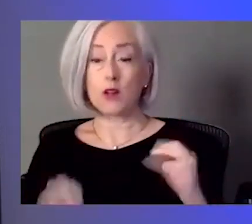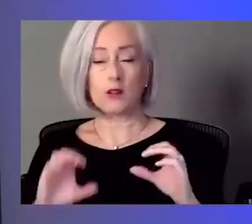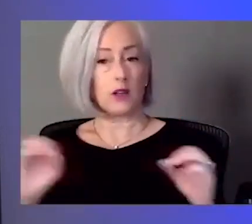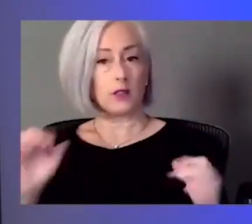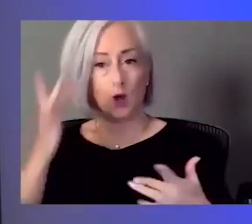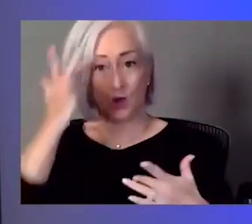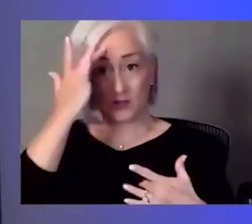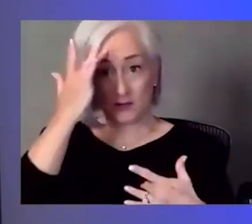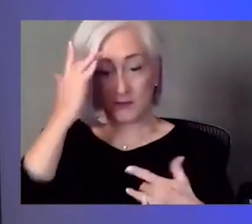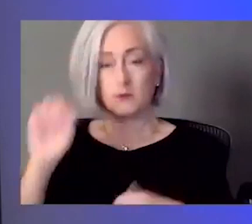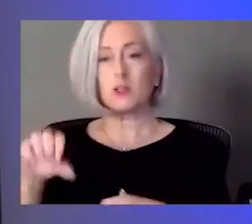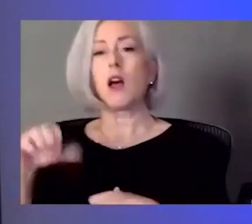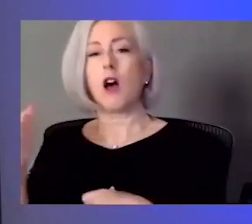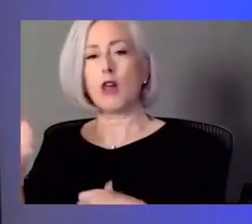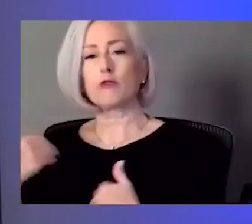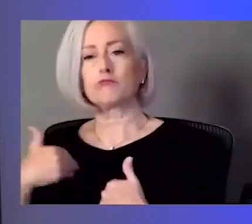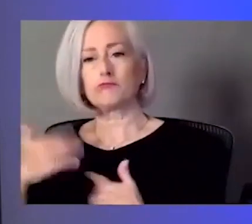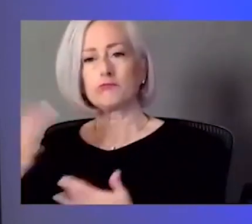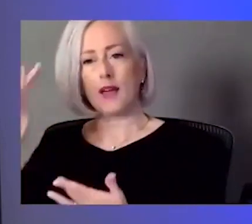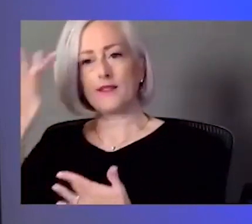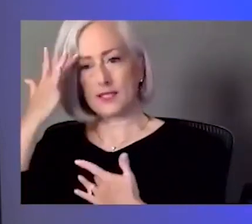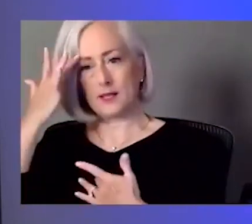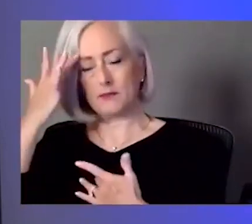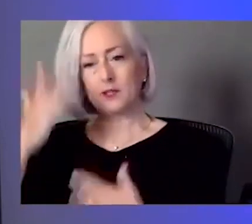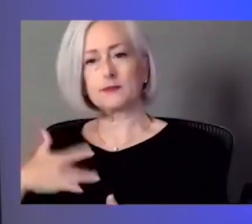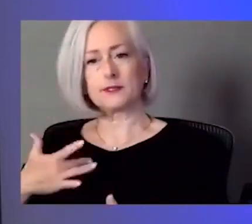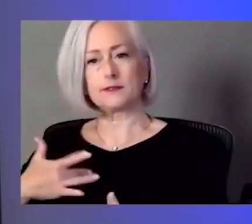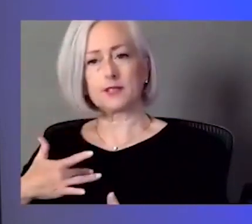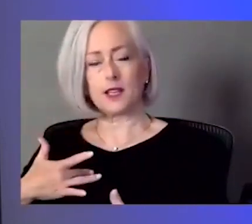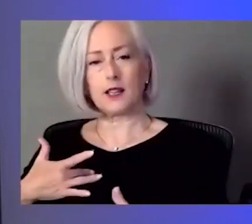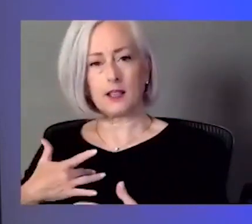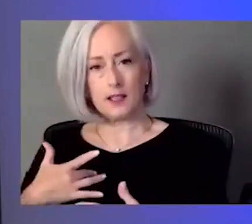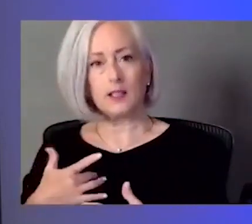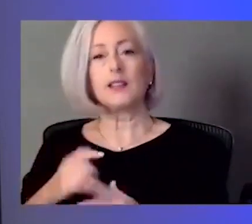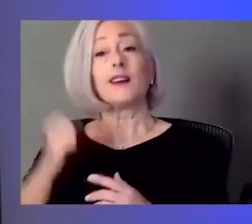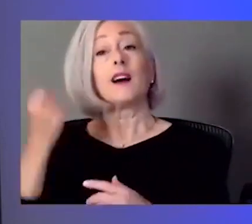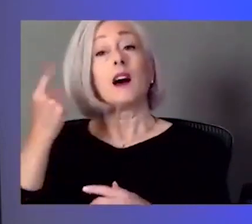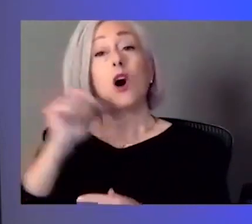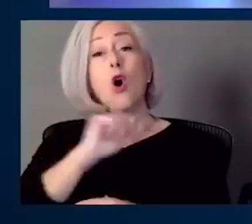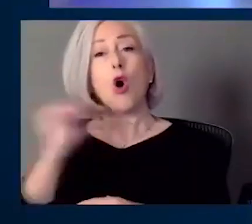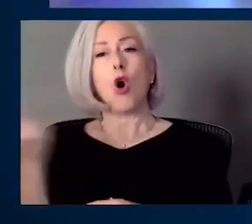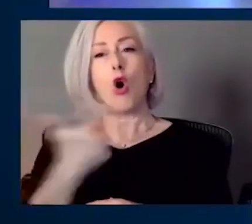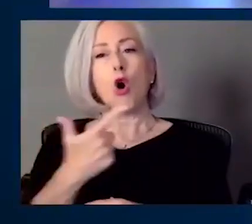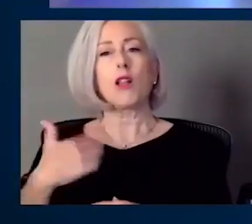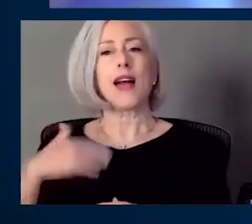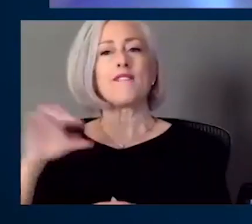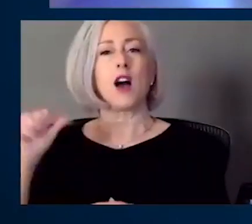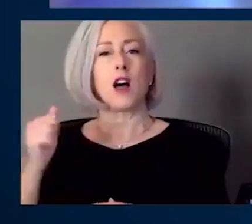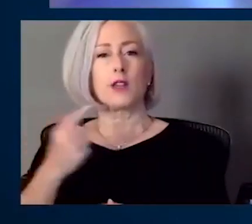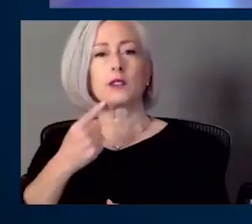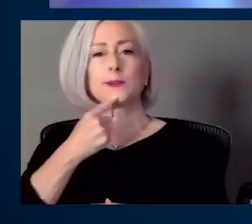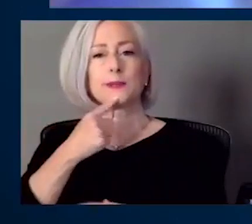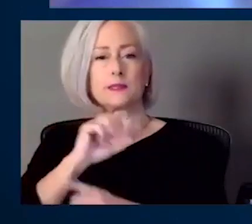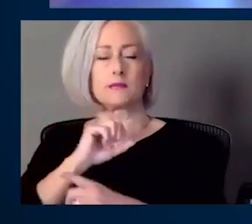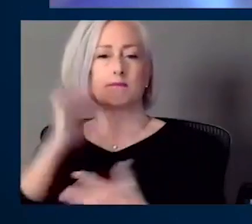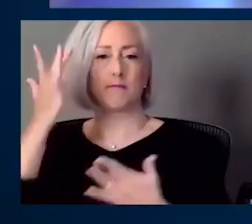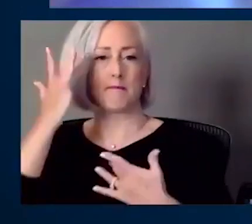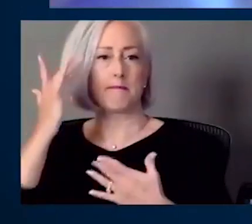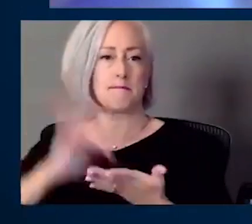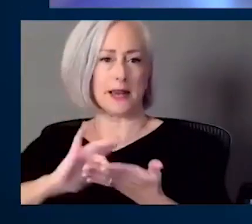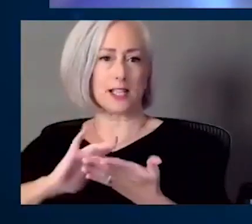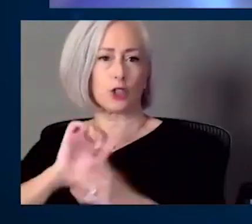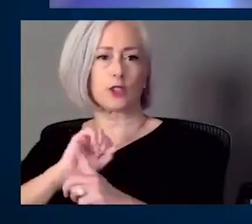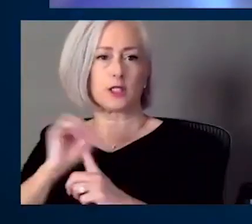again, all of them had an other underlying medical condition. And so you don't have otherwise healthy people.